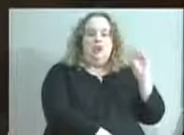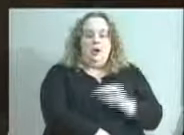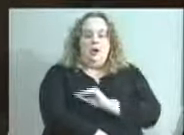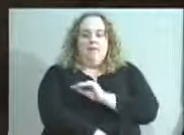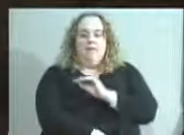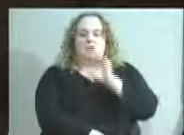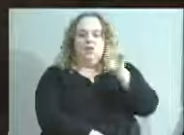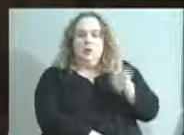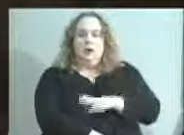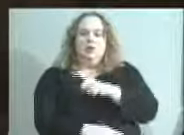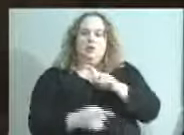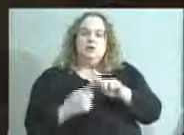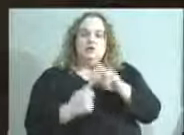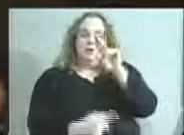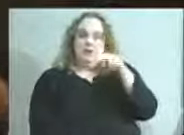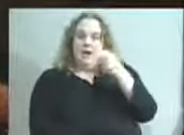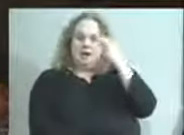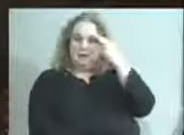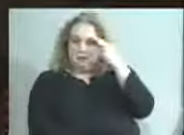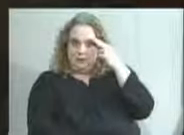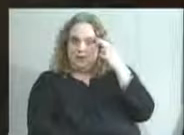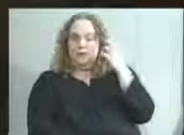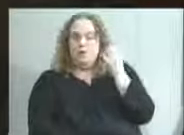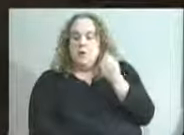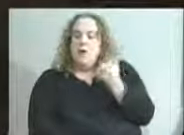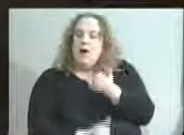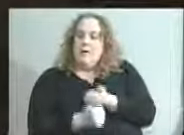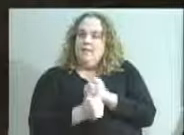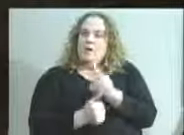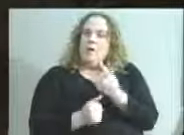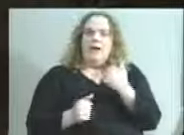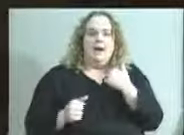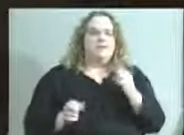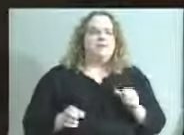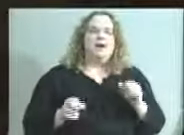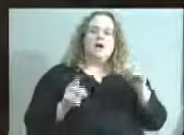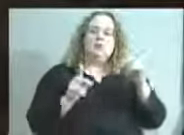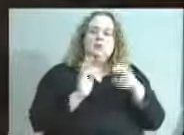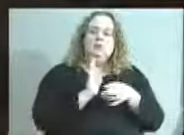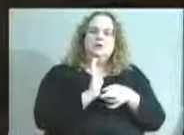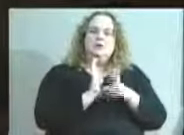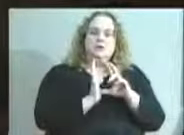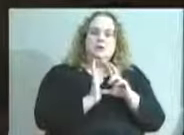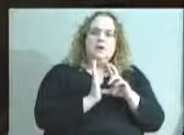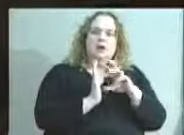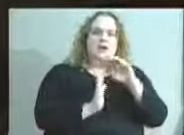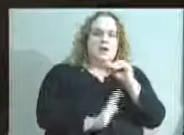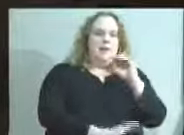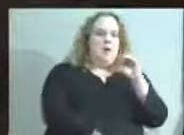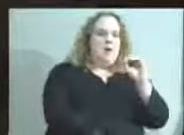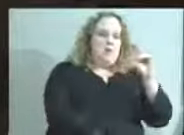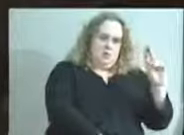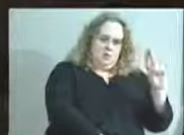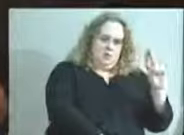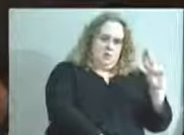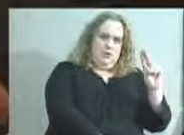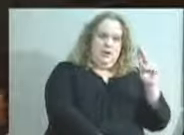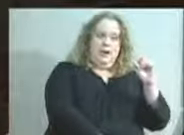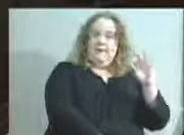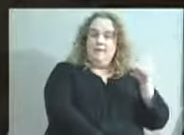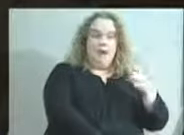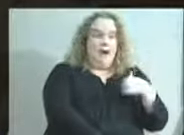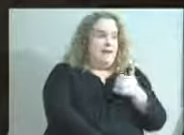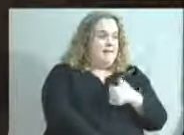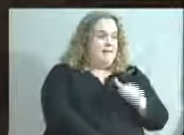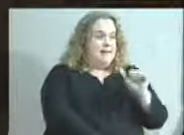gathering down there. So, I think everybody has had the opportunity to review the memorandum of understanding, and so if there are any